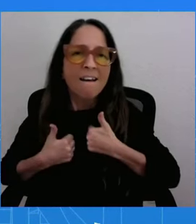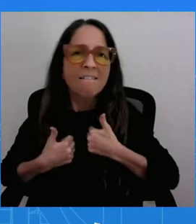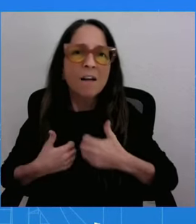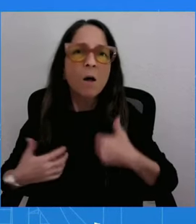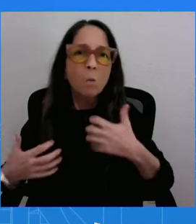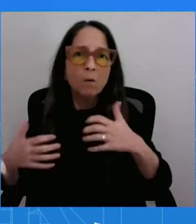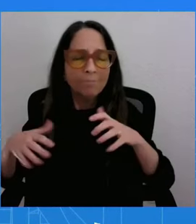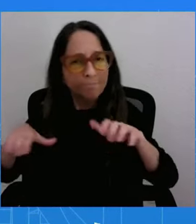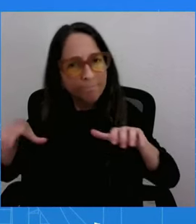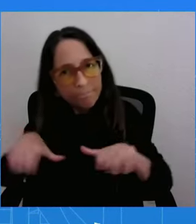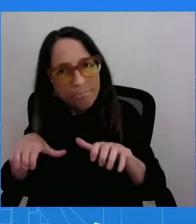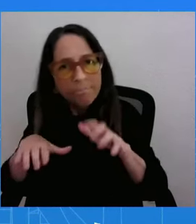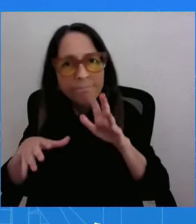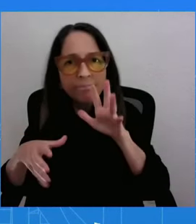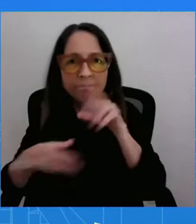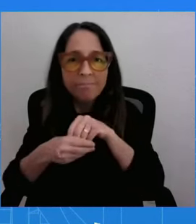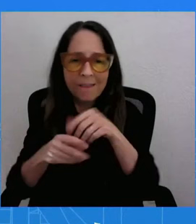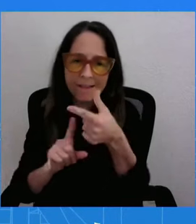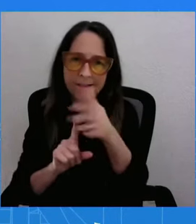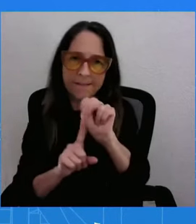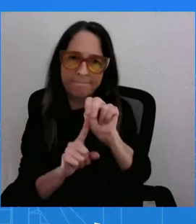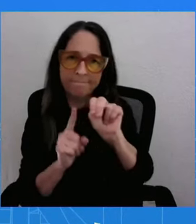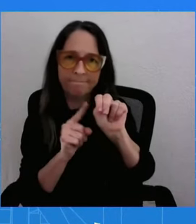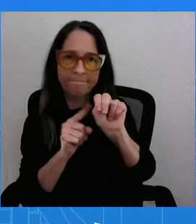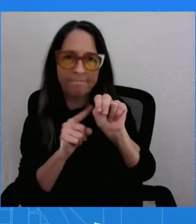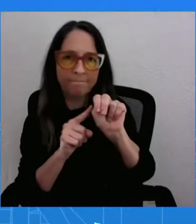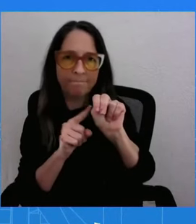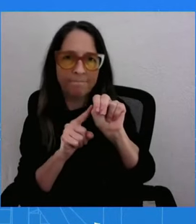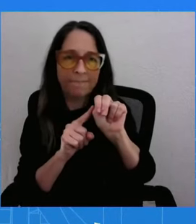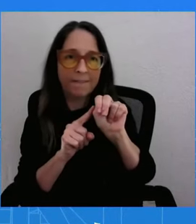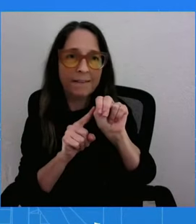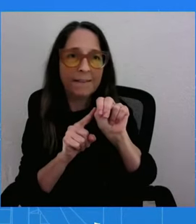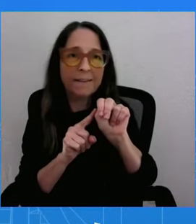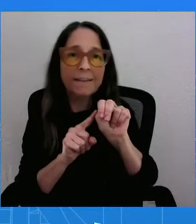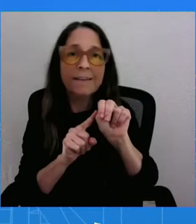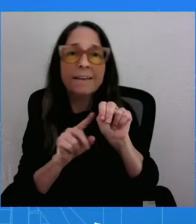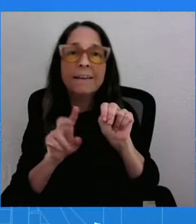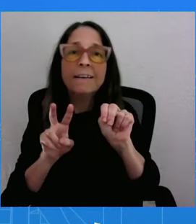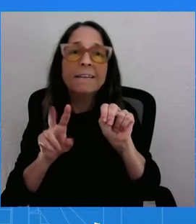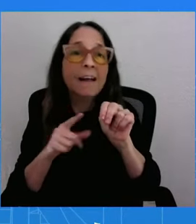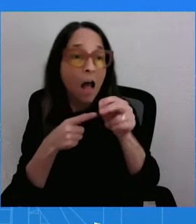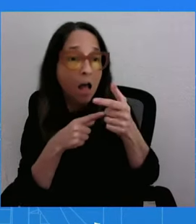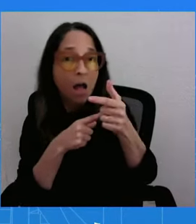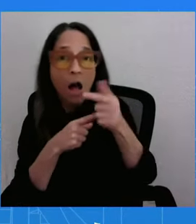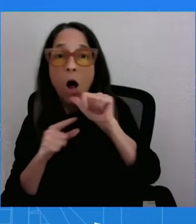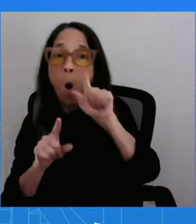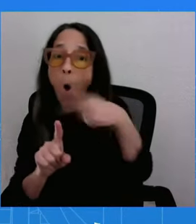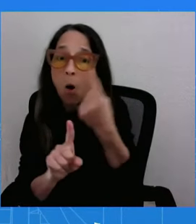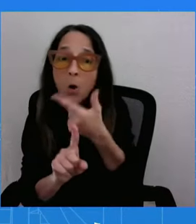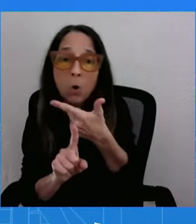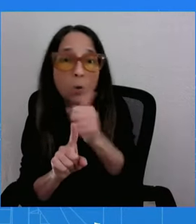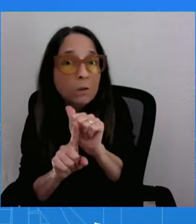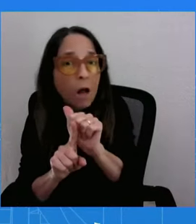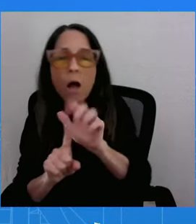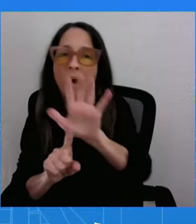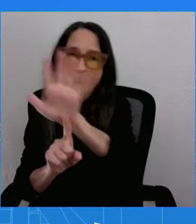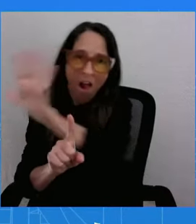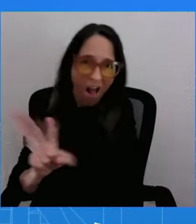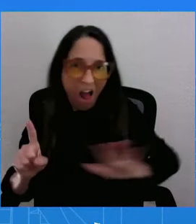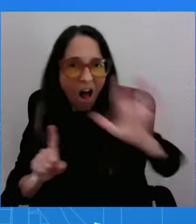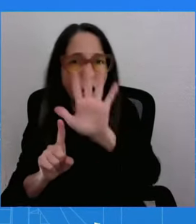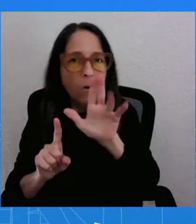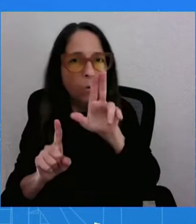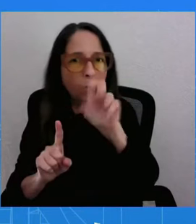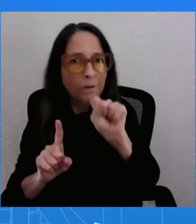not just in Georgia, but across the country. And the president, this is a president in the administration, the Biden-Harris administration, who has put that at the forefront